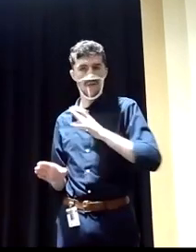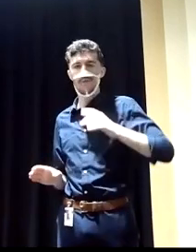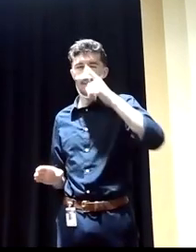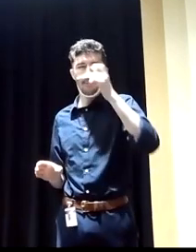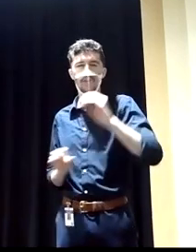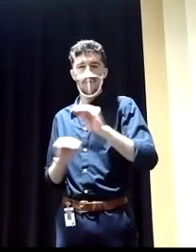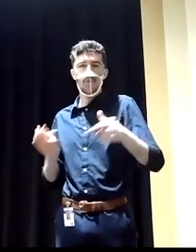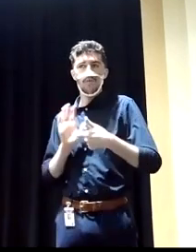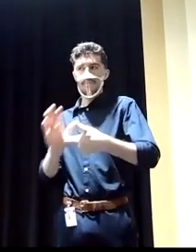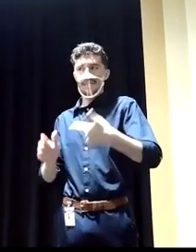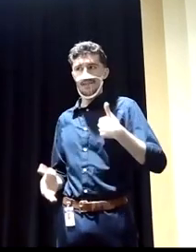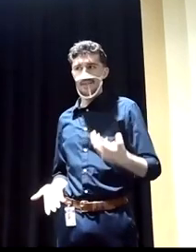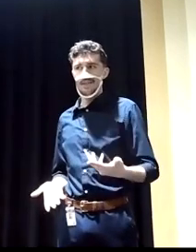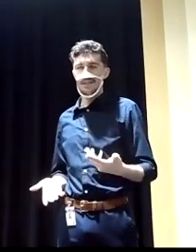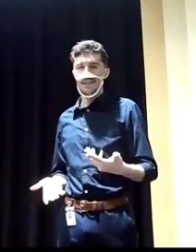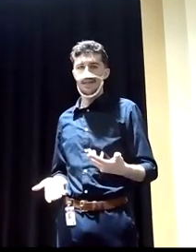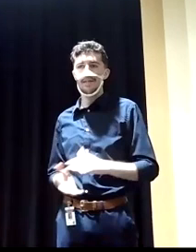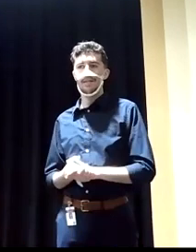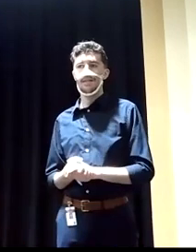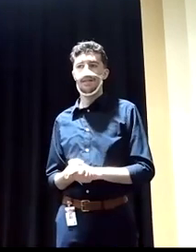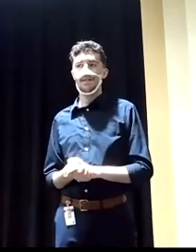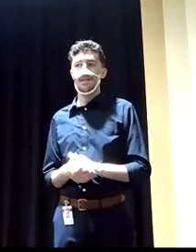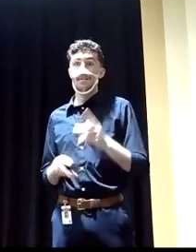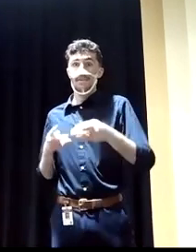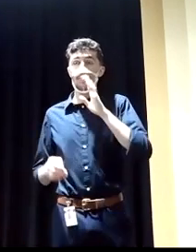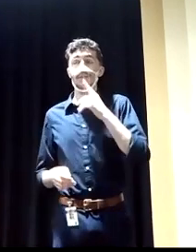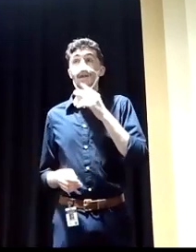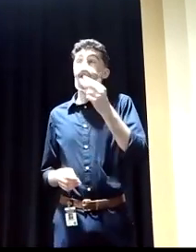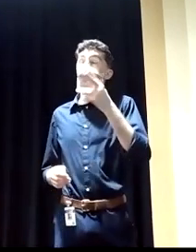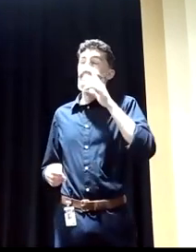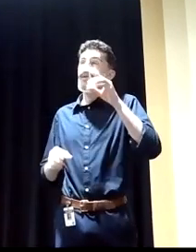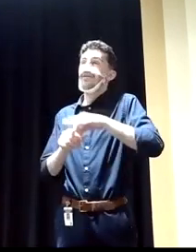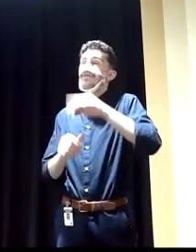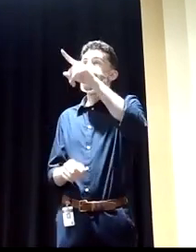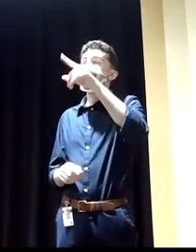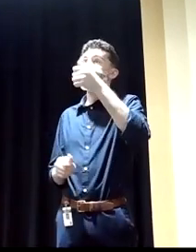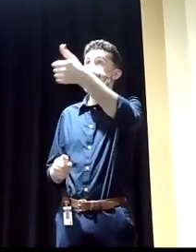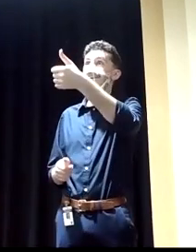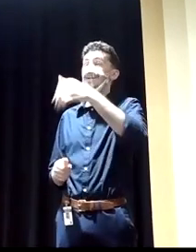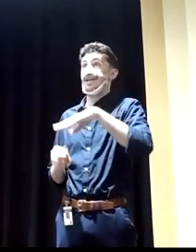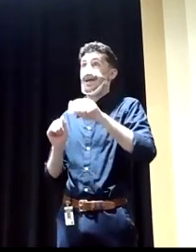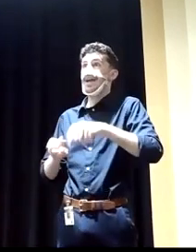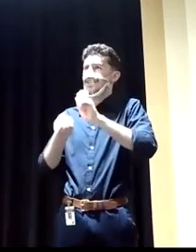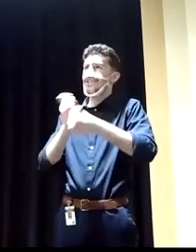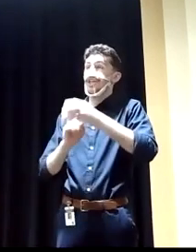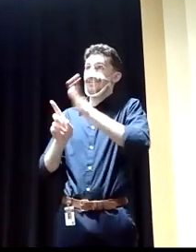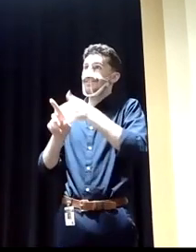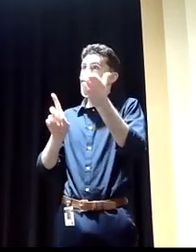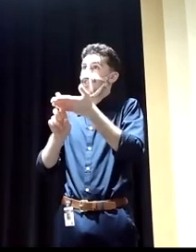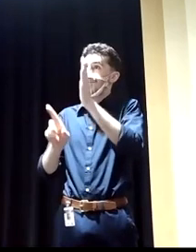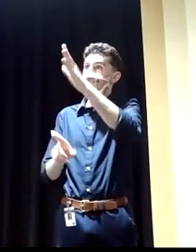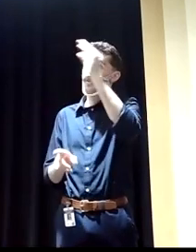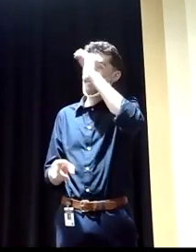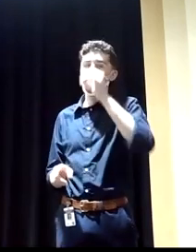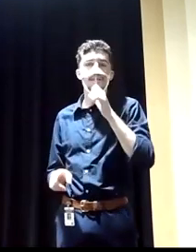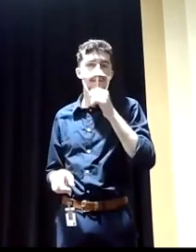throw the little red meat again to the base. People like, oh yeah, I'll go for this person, this person. And then how come change never came? It will not come. It